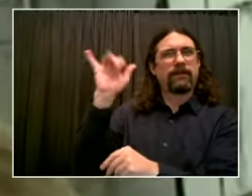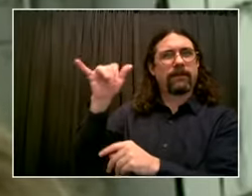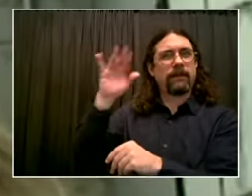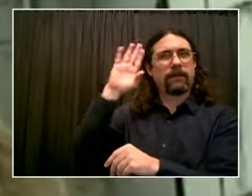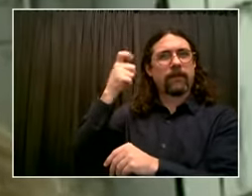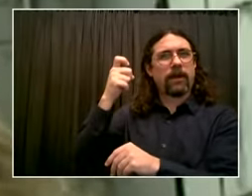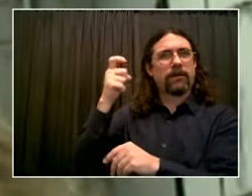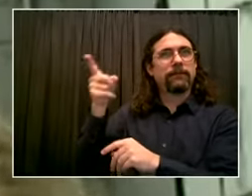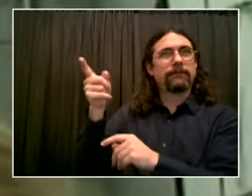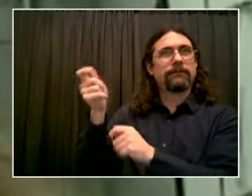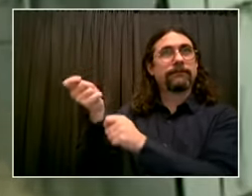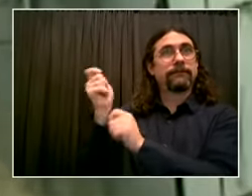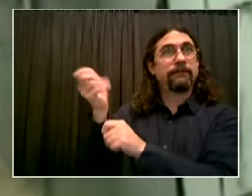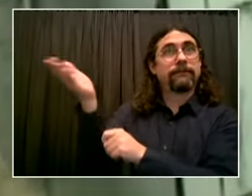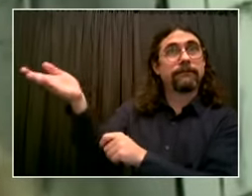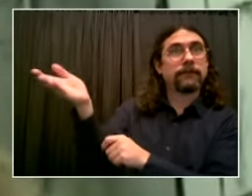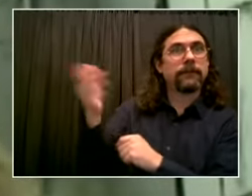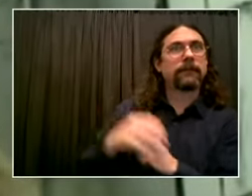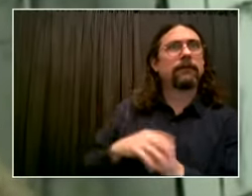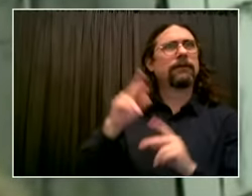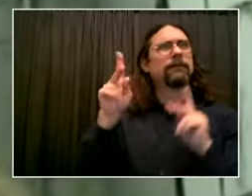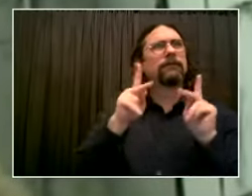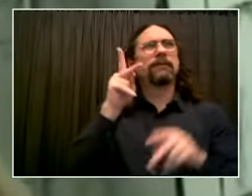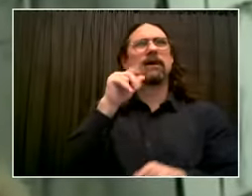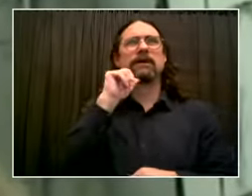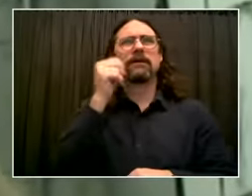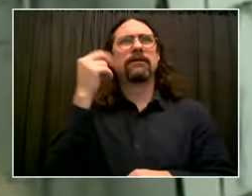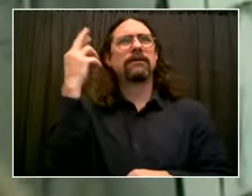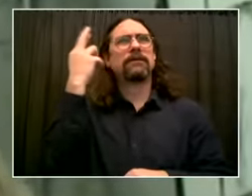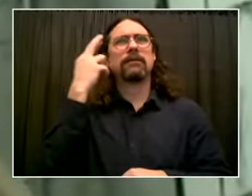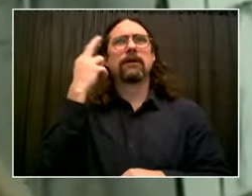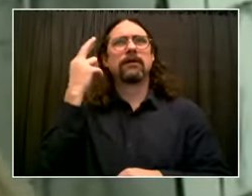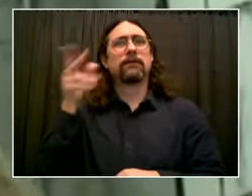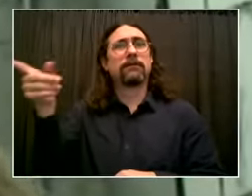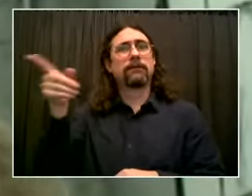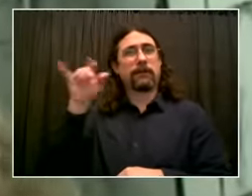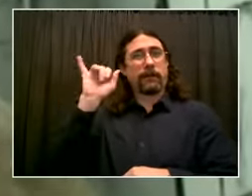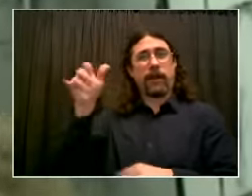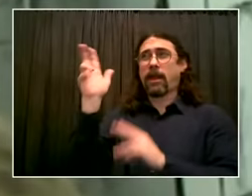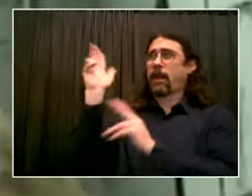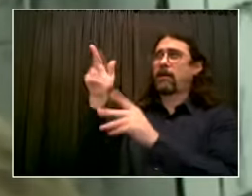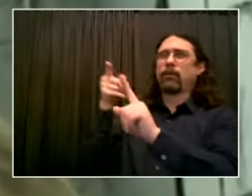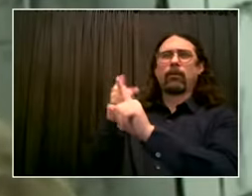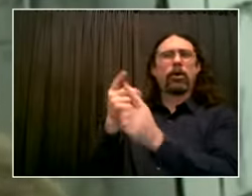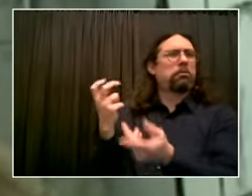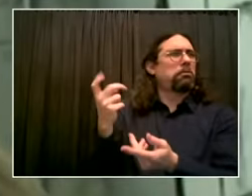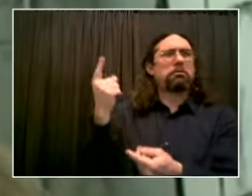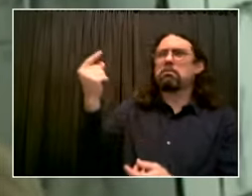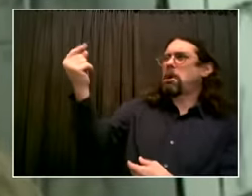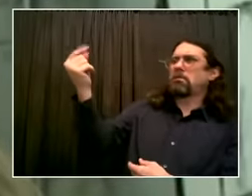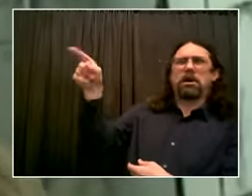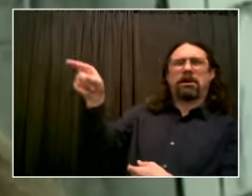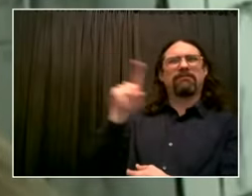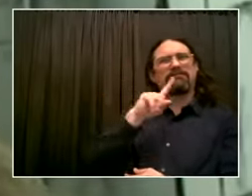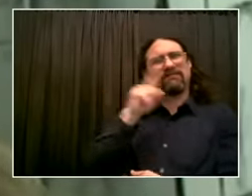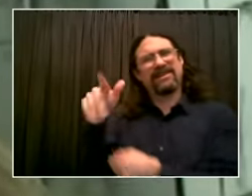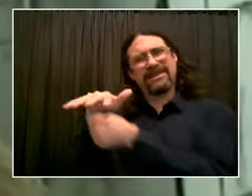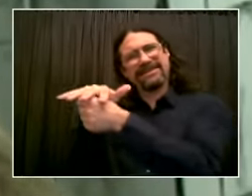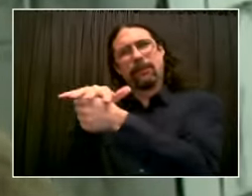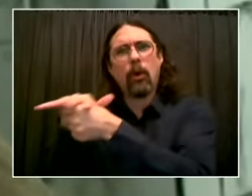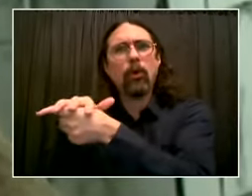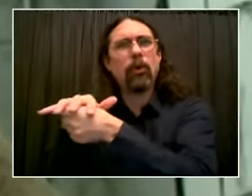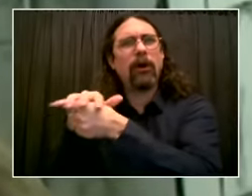a neighborhood. It's a neighborhood of small businesses and a community that can and will greatly benefit from this much-needed